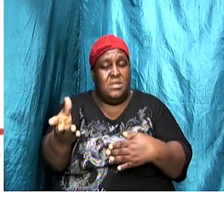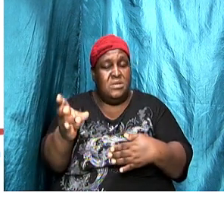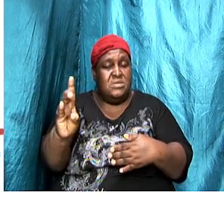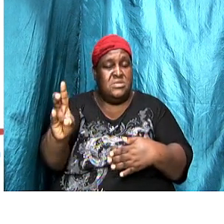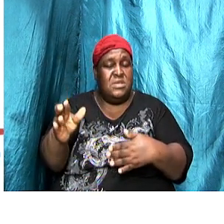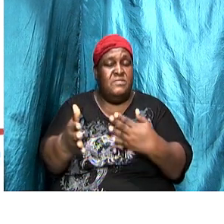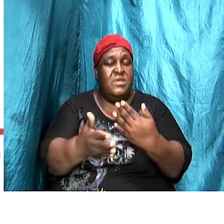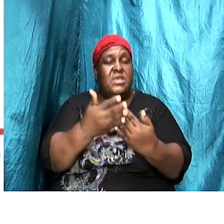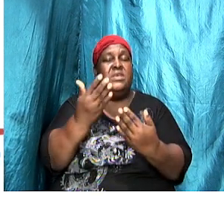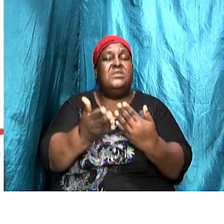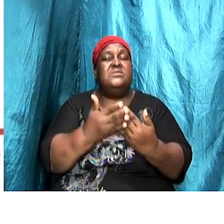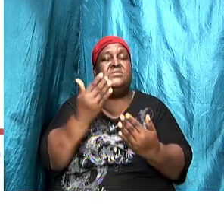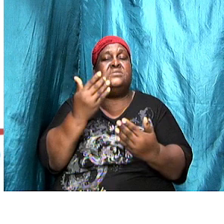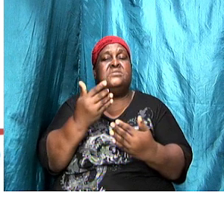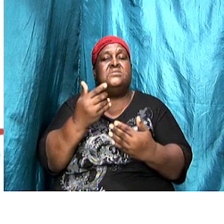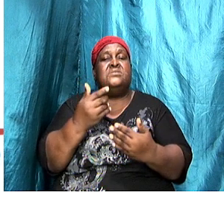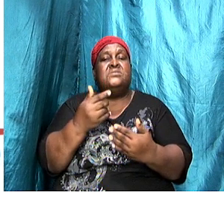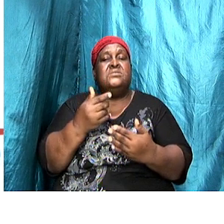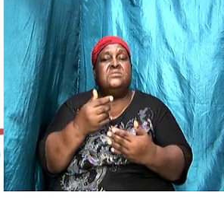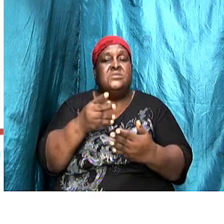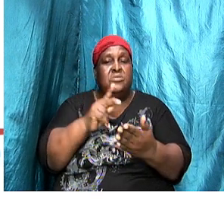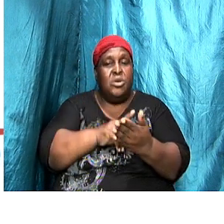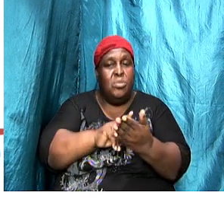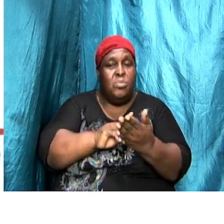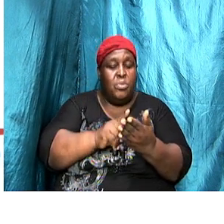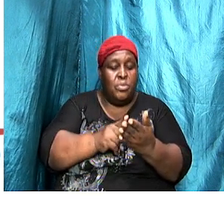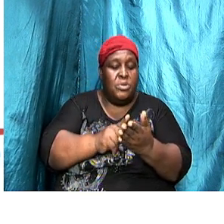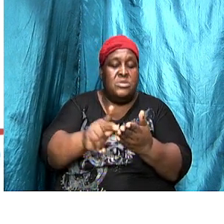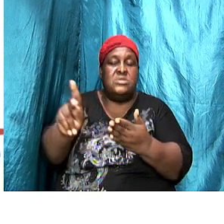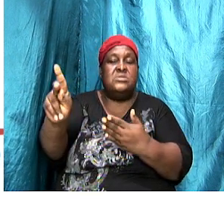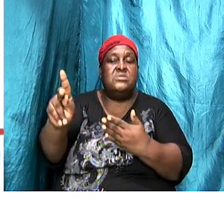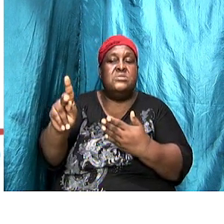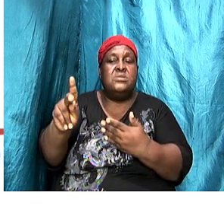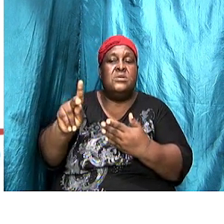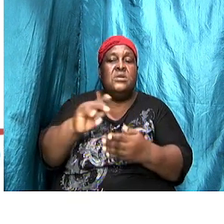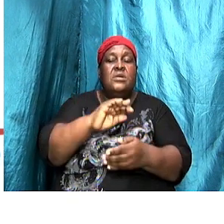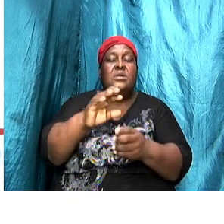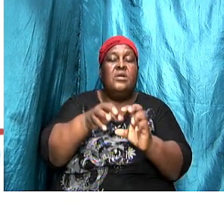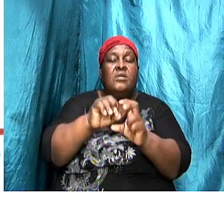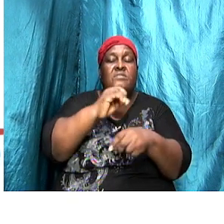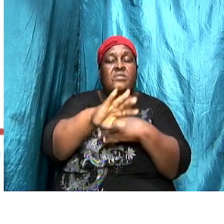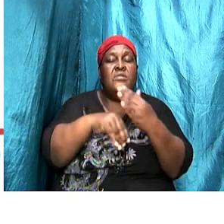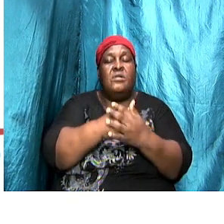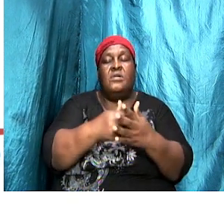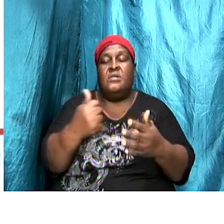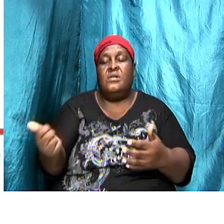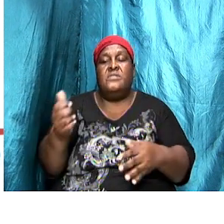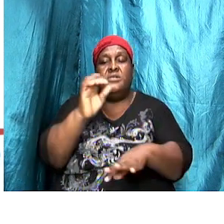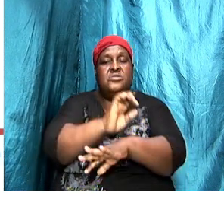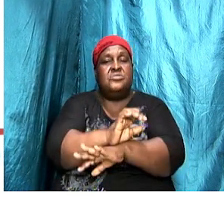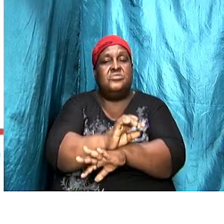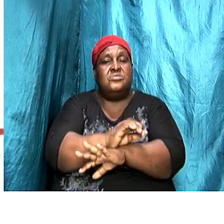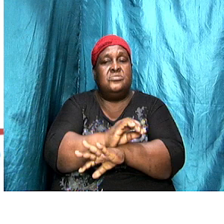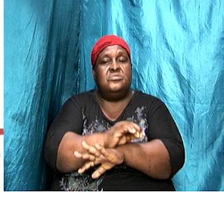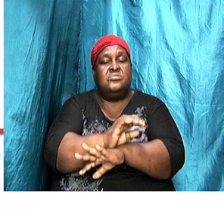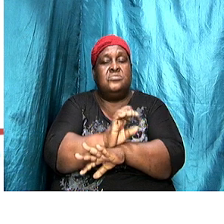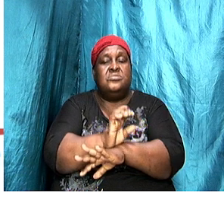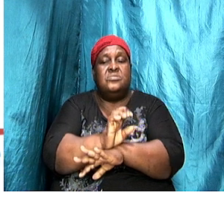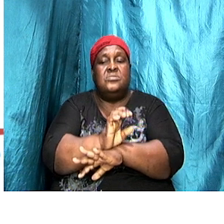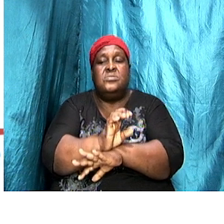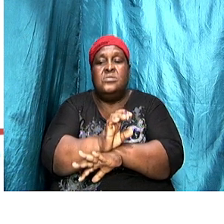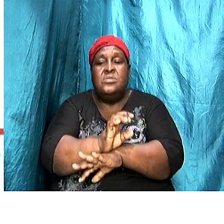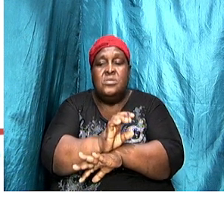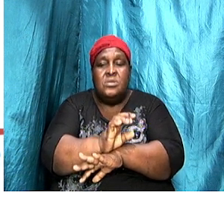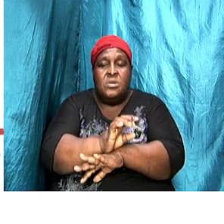would be a representative of all the other churches. So we find that the